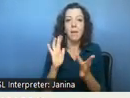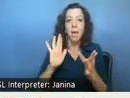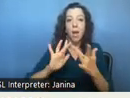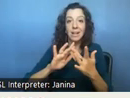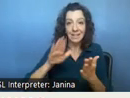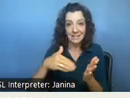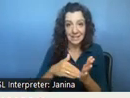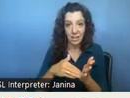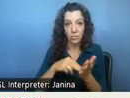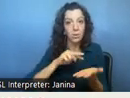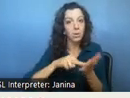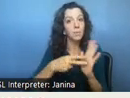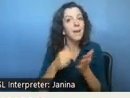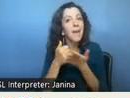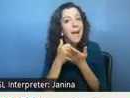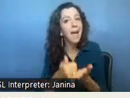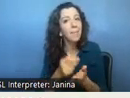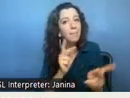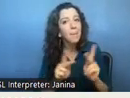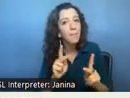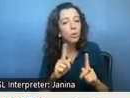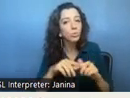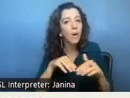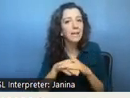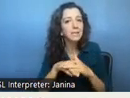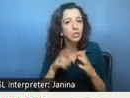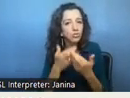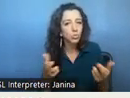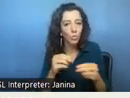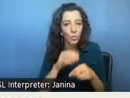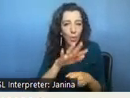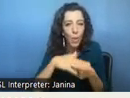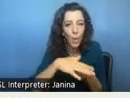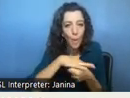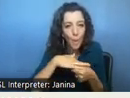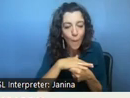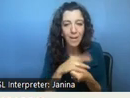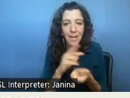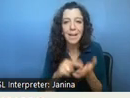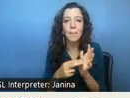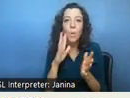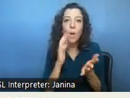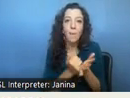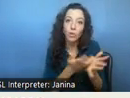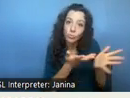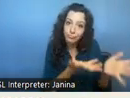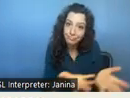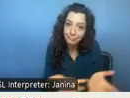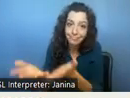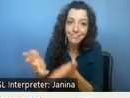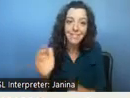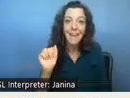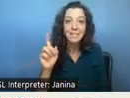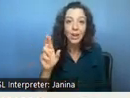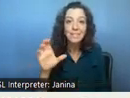streamline um how people can access resources at the local level providing a warm handoff to our adrc and aaa partners